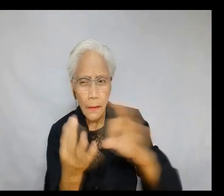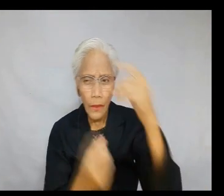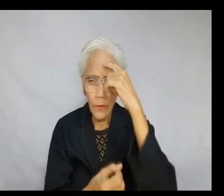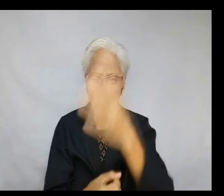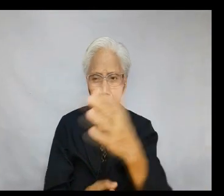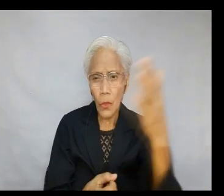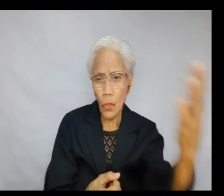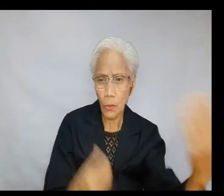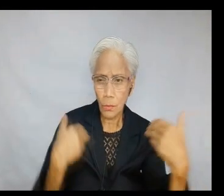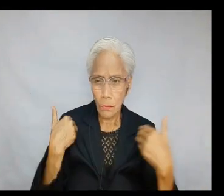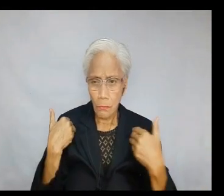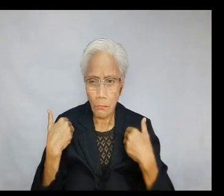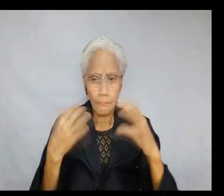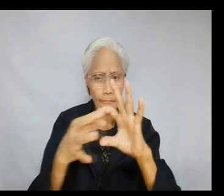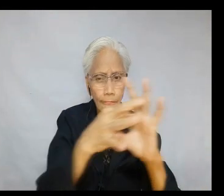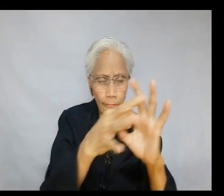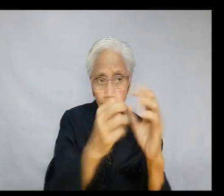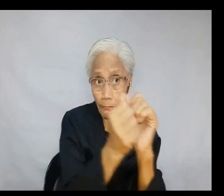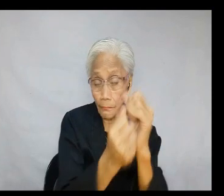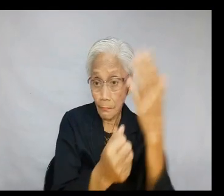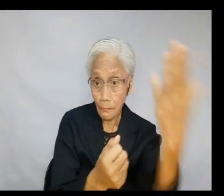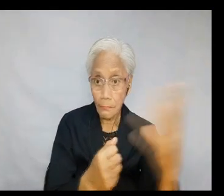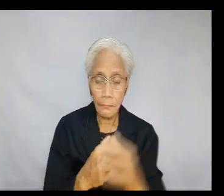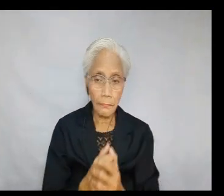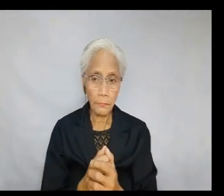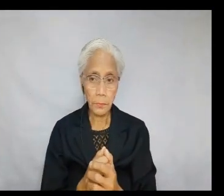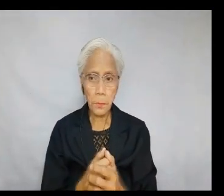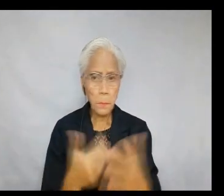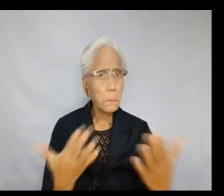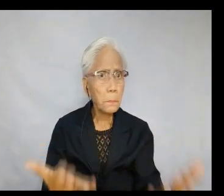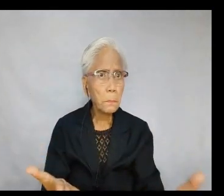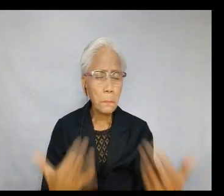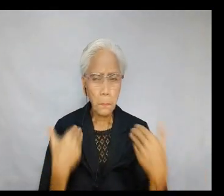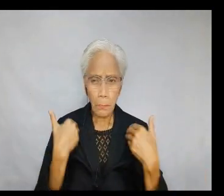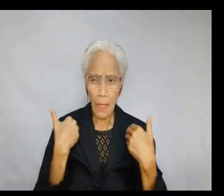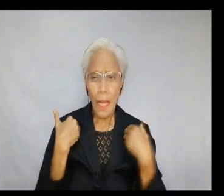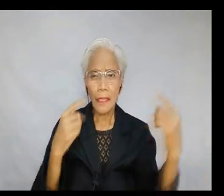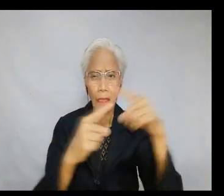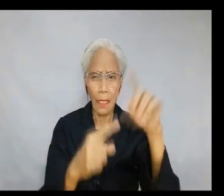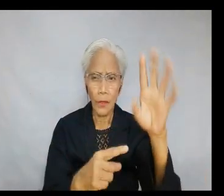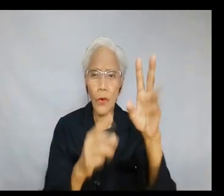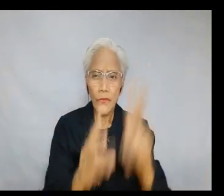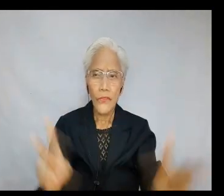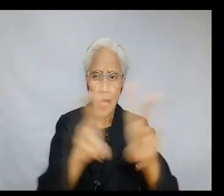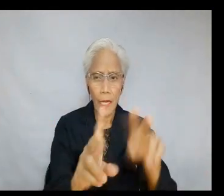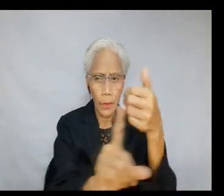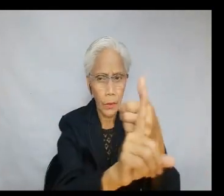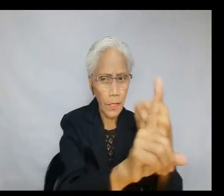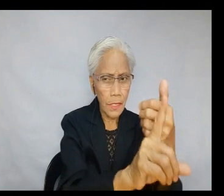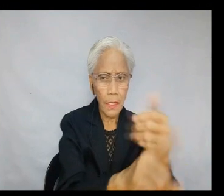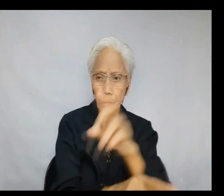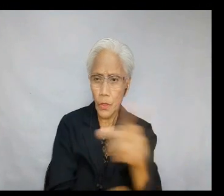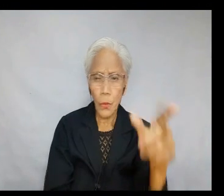In other words, the banquet is only for those who related to Him through their neighbors. 5. Psychiatrist and author M. Scott